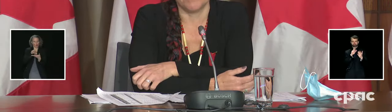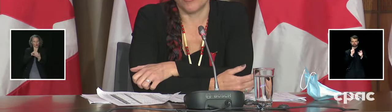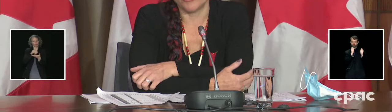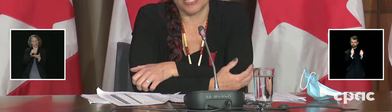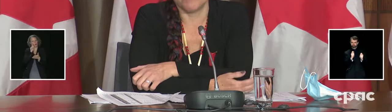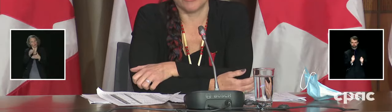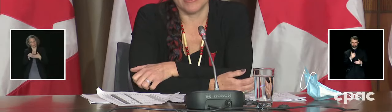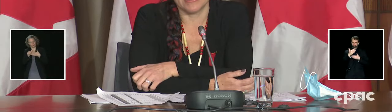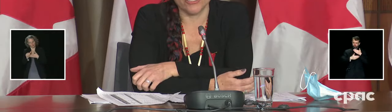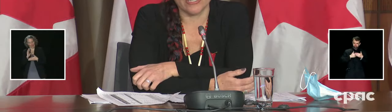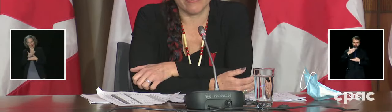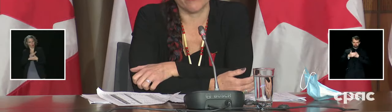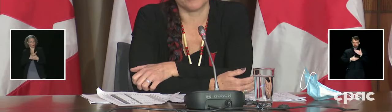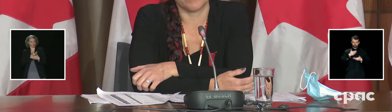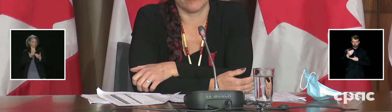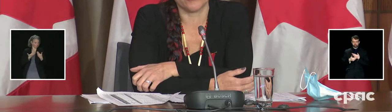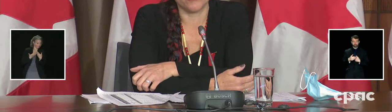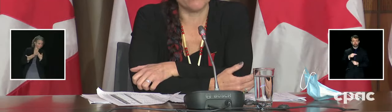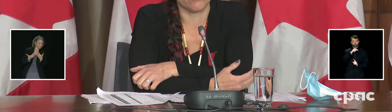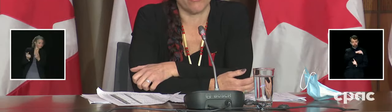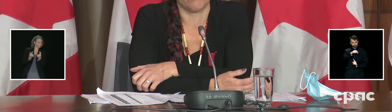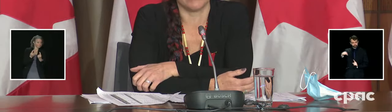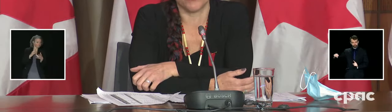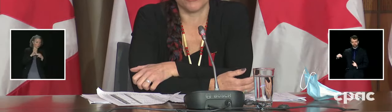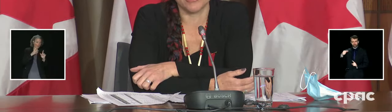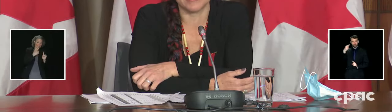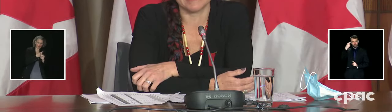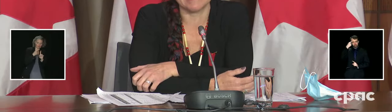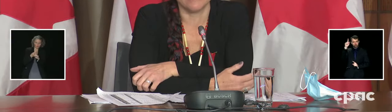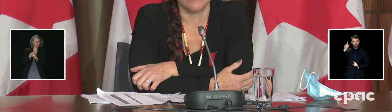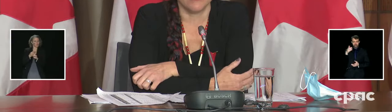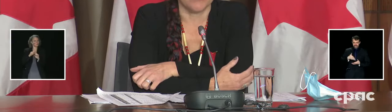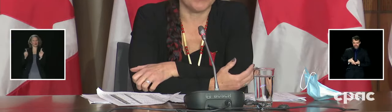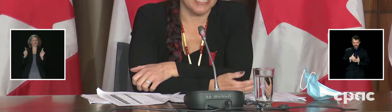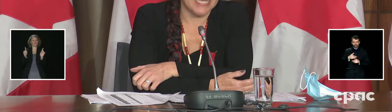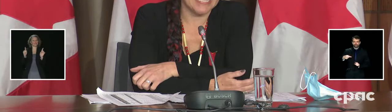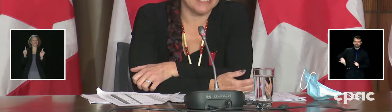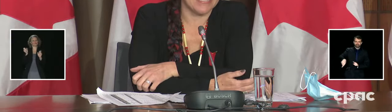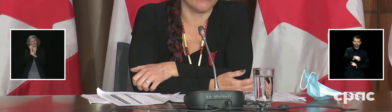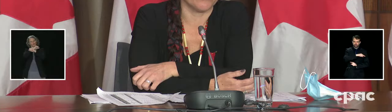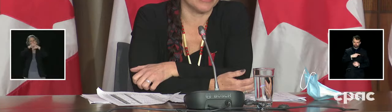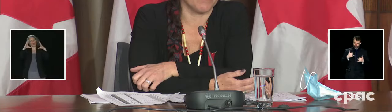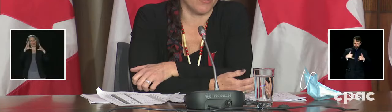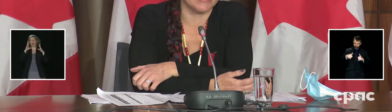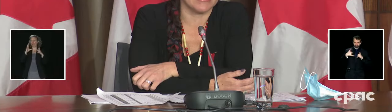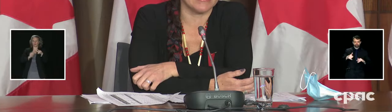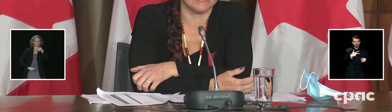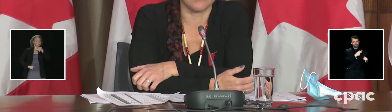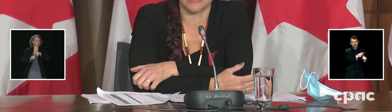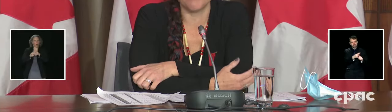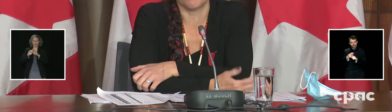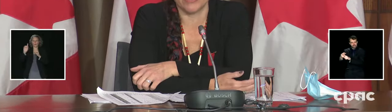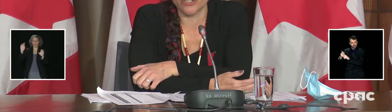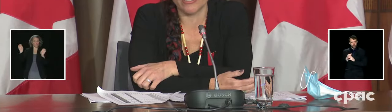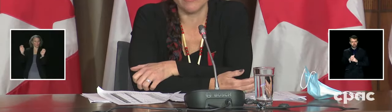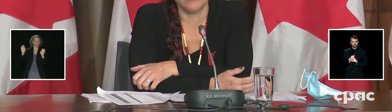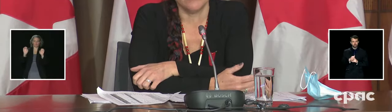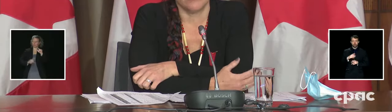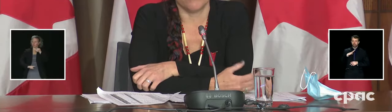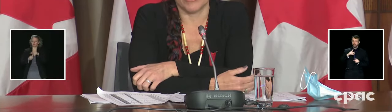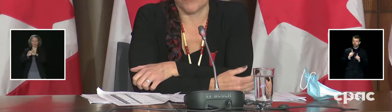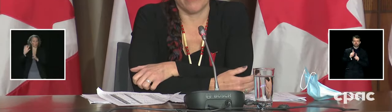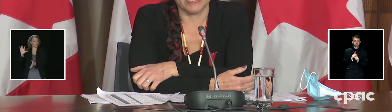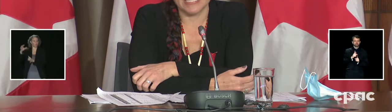not just immunization efforts, but also overall emergency planning and health responses. The collaboration